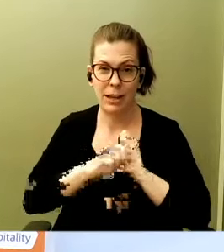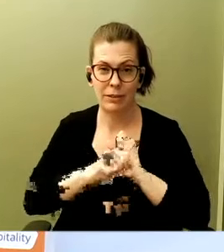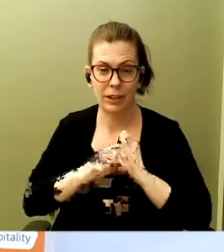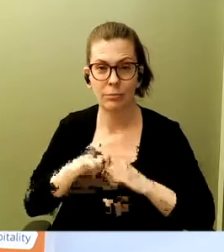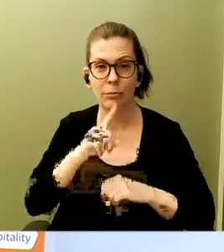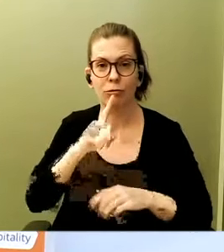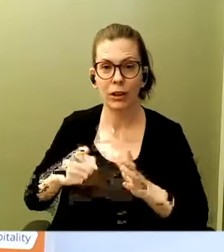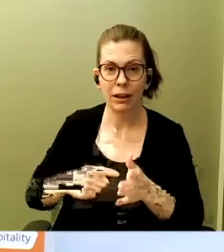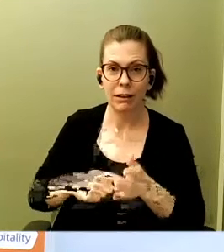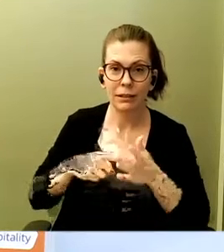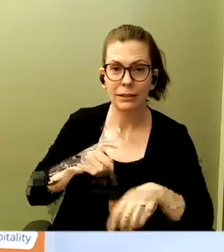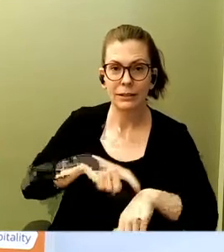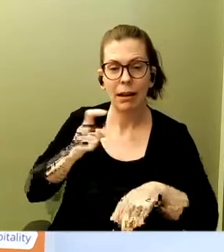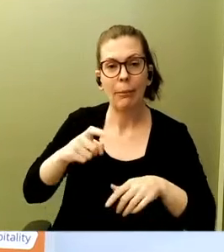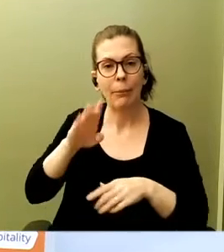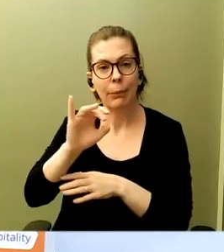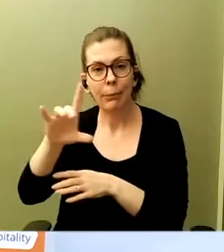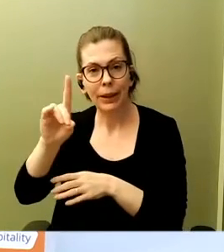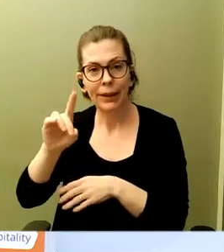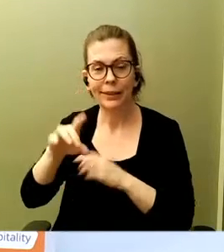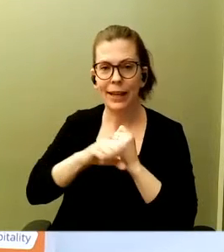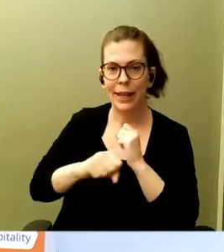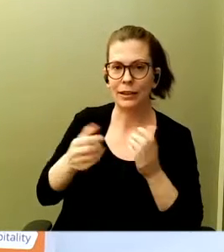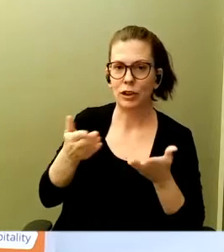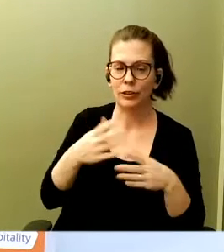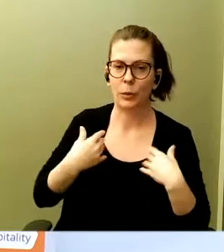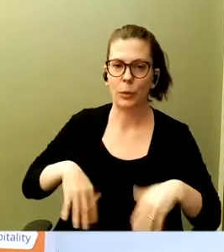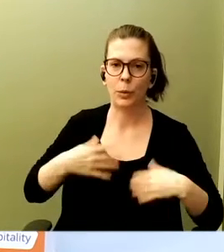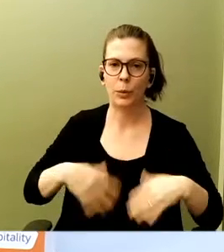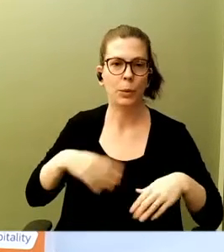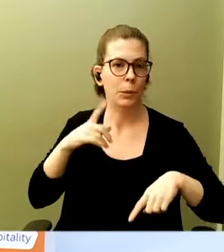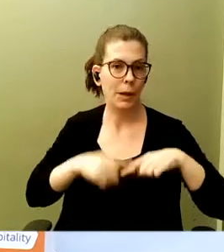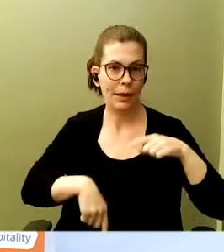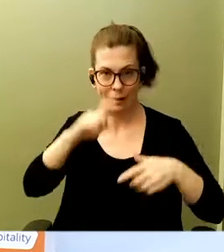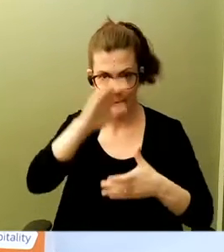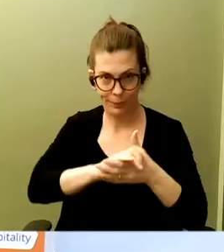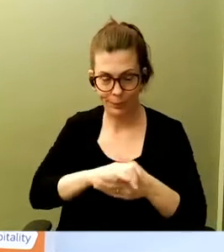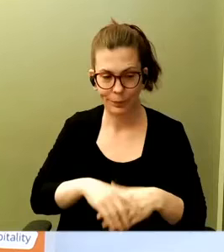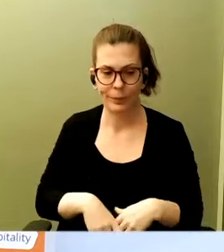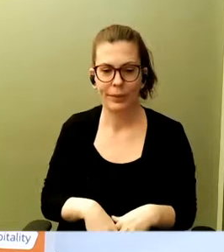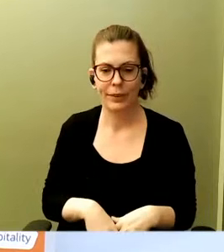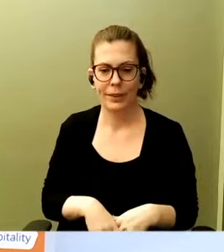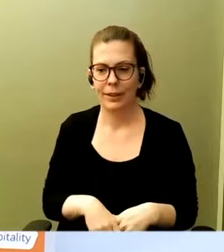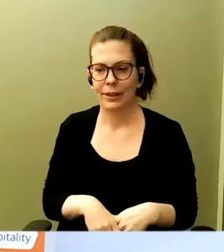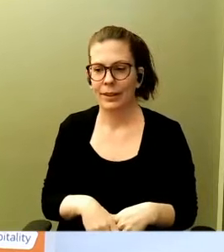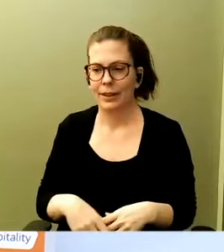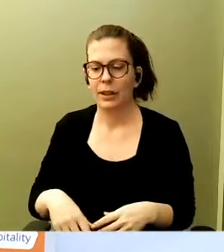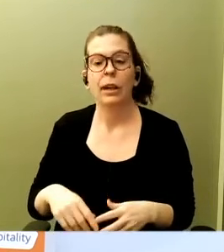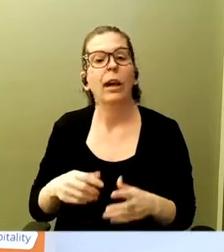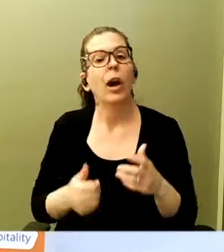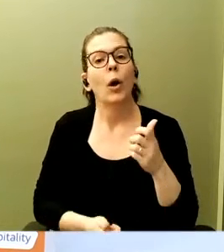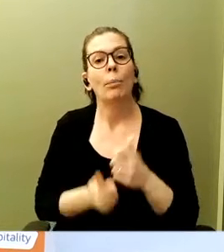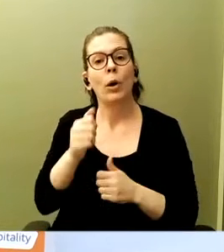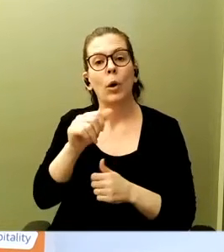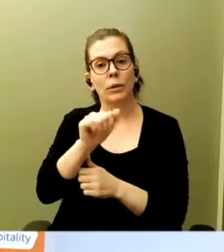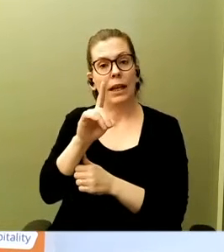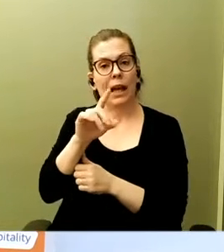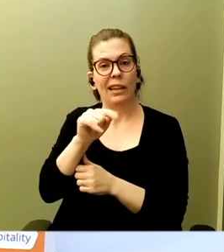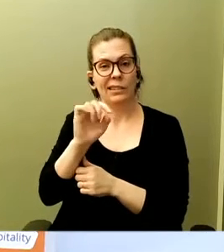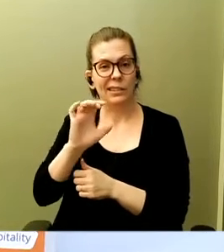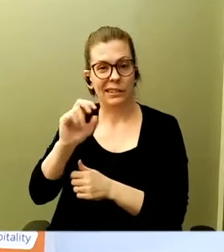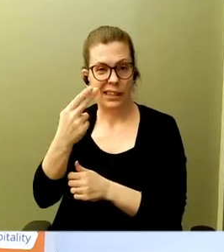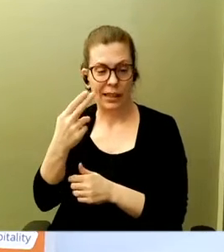serving are just, like, mind-blowing. So most ad techs, like an average ad tech,